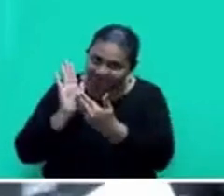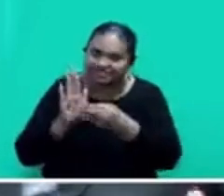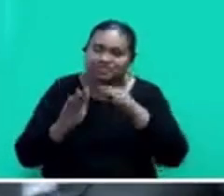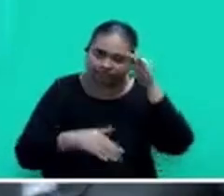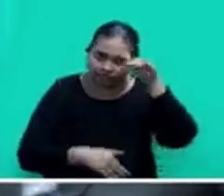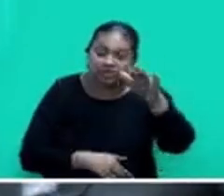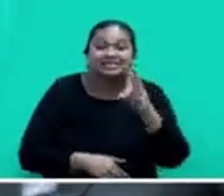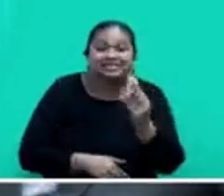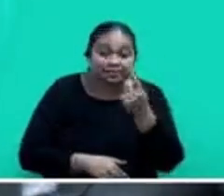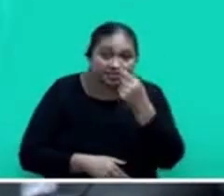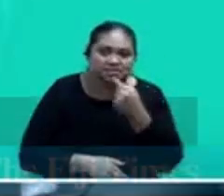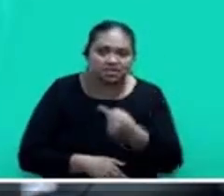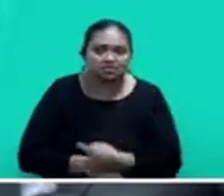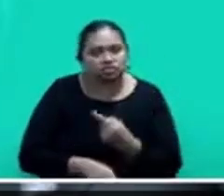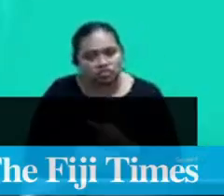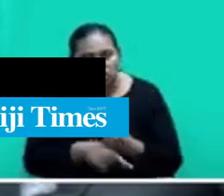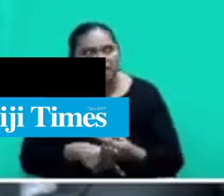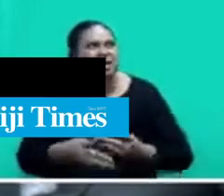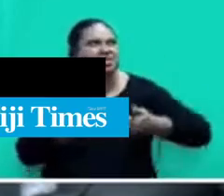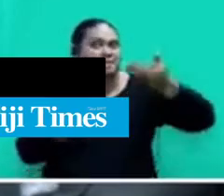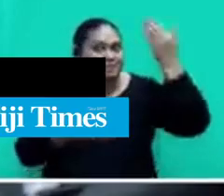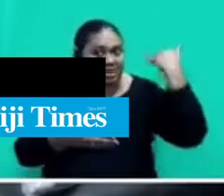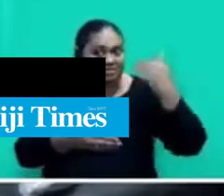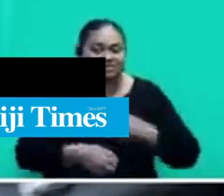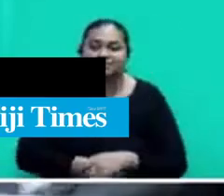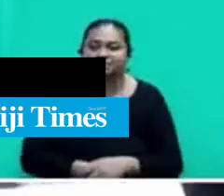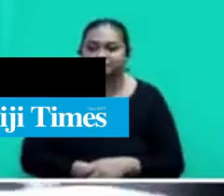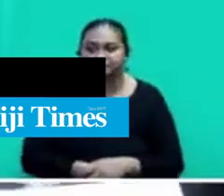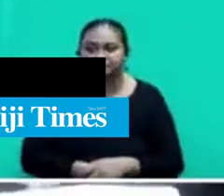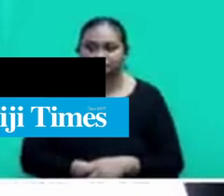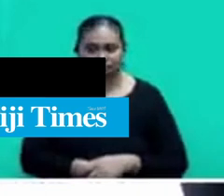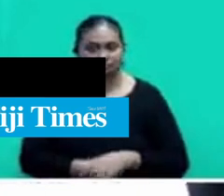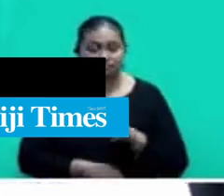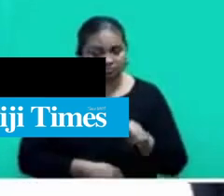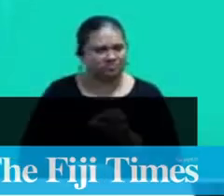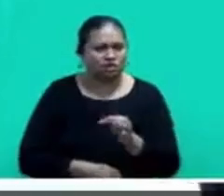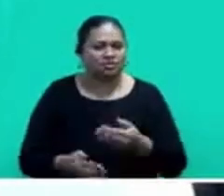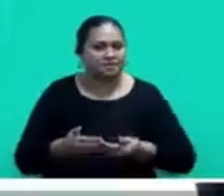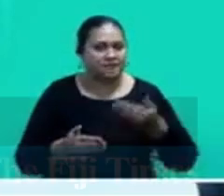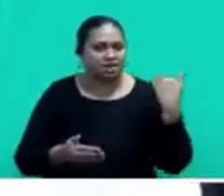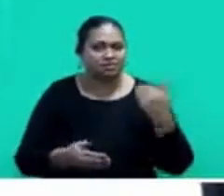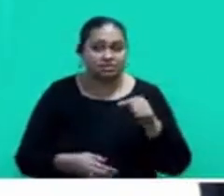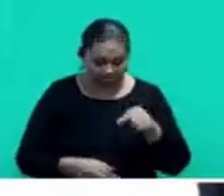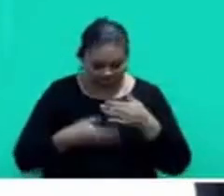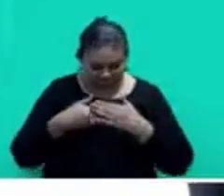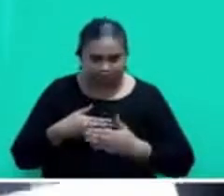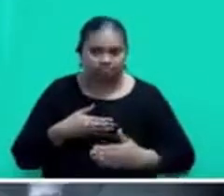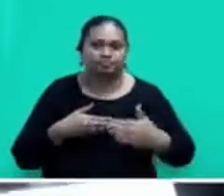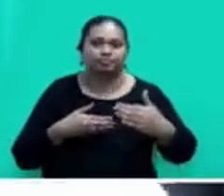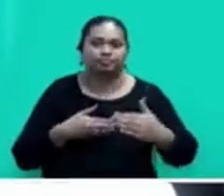Some people will accuse me of talking only about the past, but Mr. Speaker, this is not the past. This is our present.